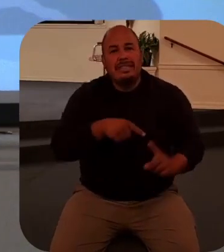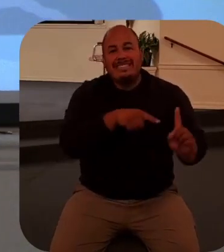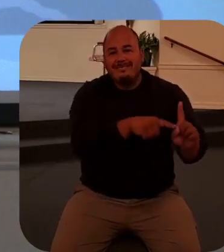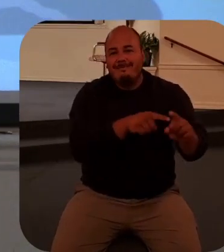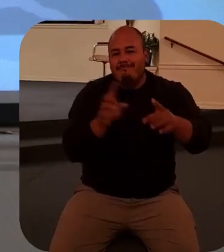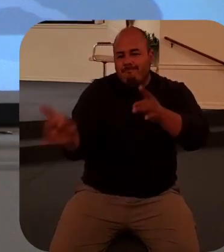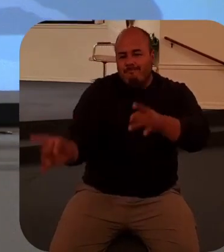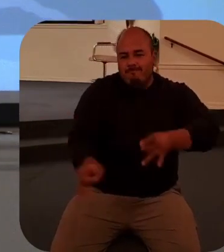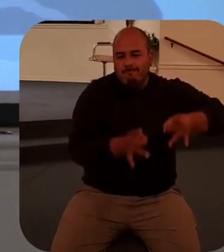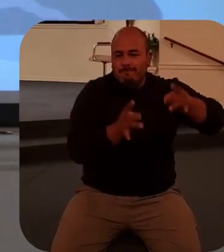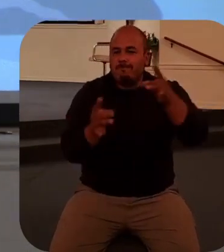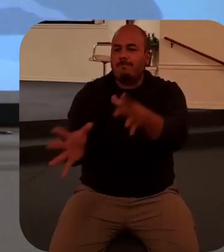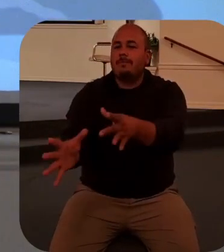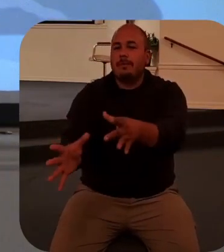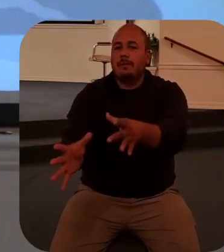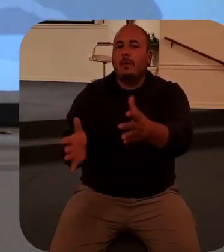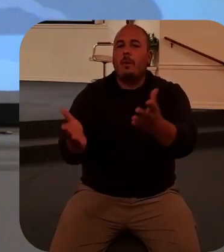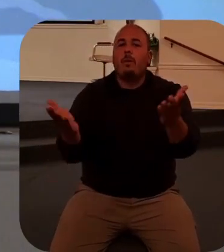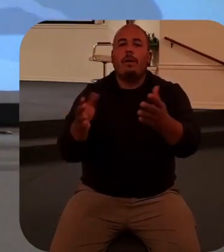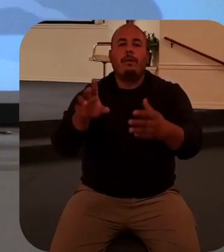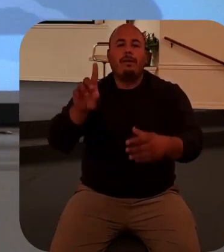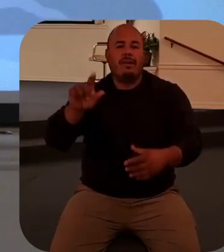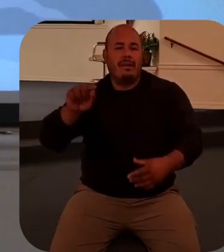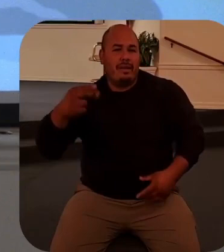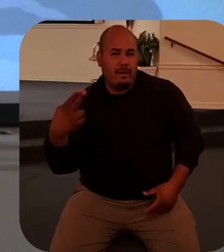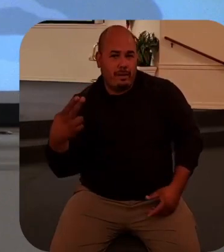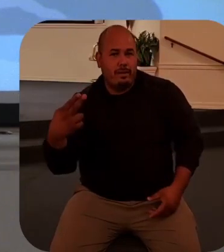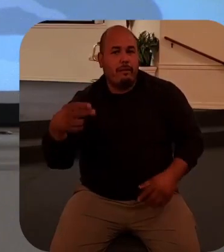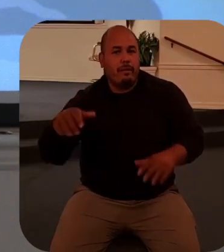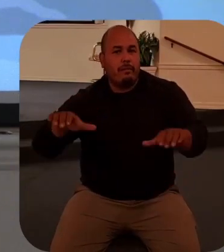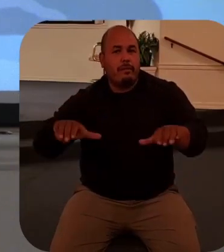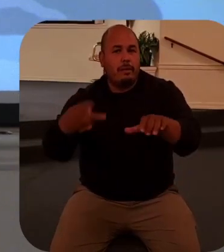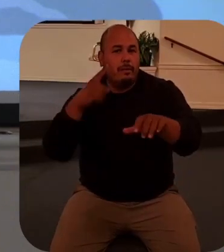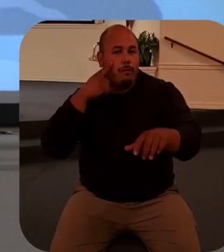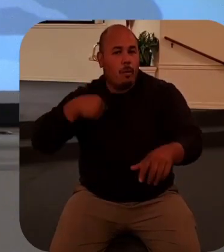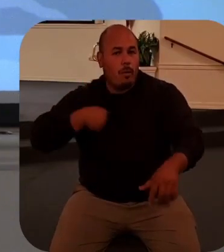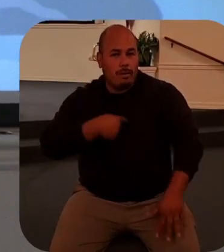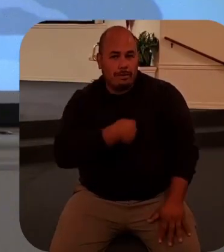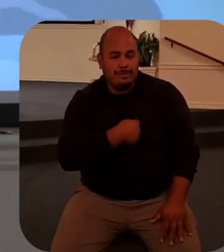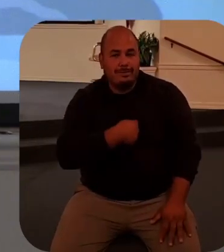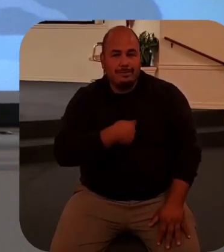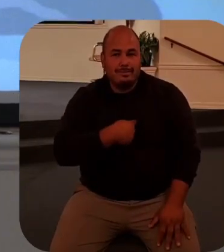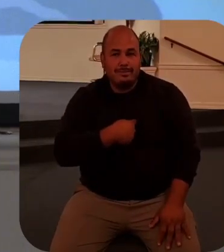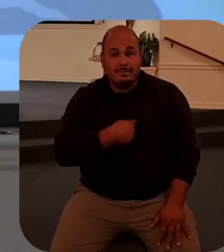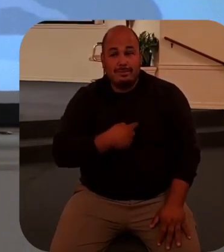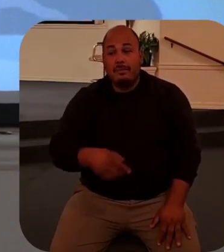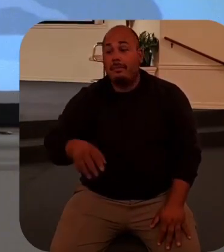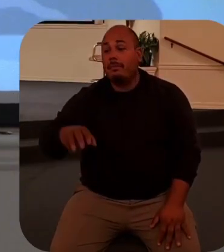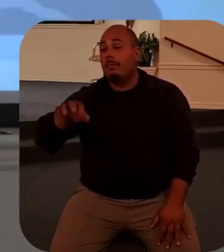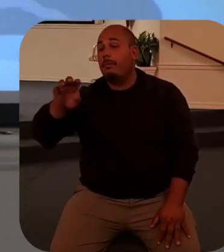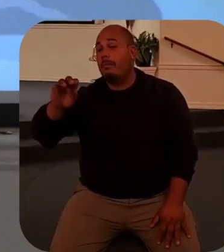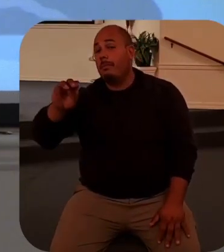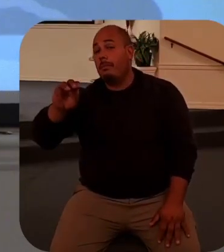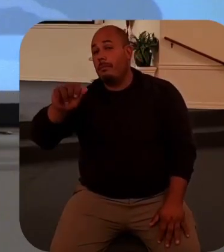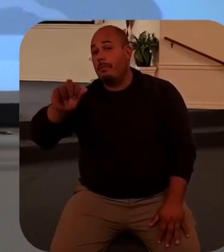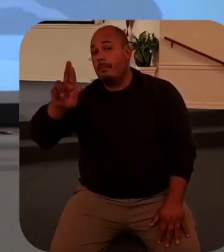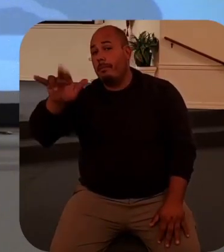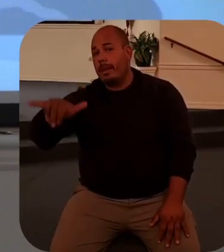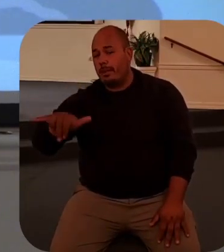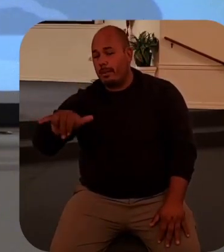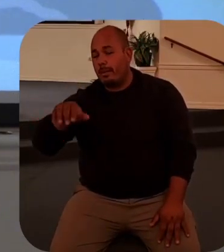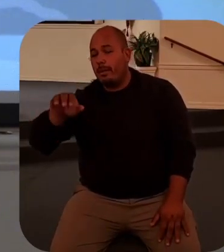what death does to us to Mary to Martha